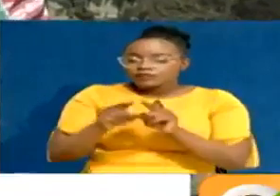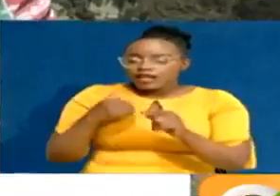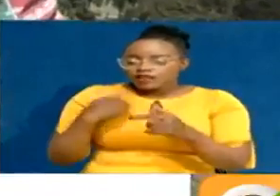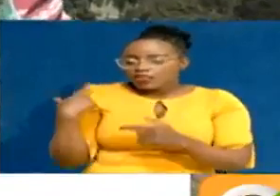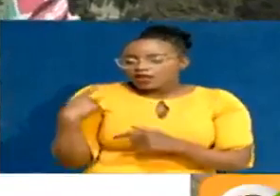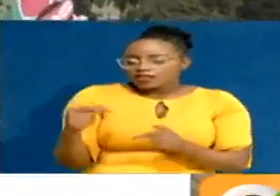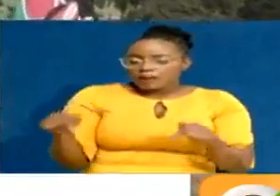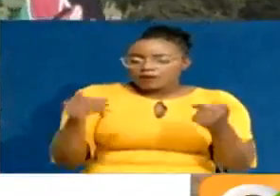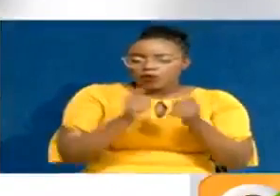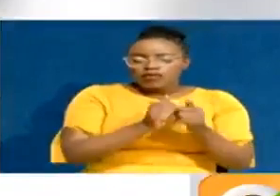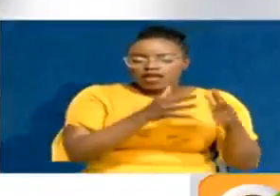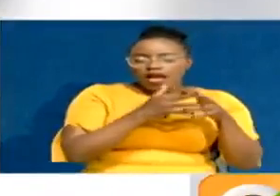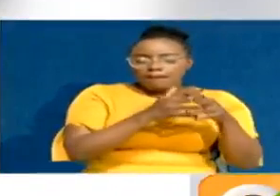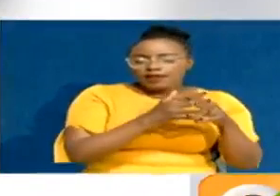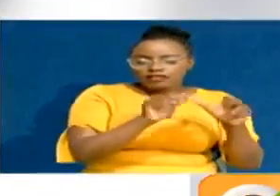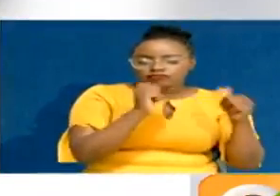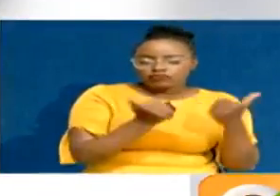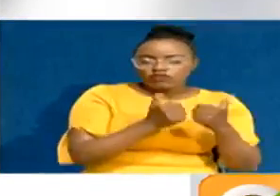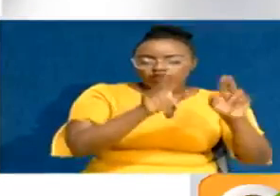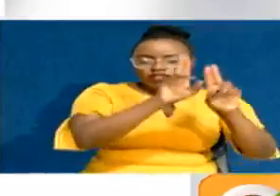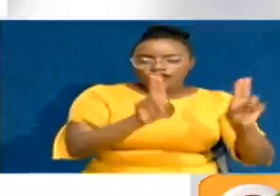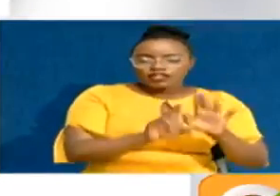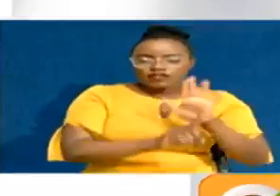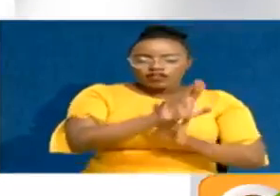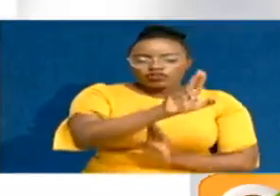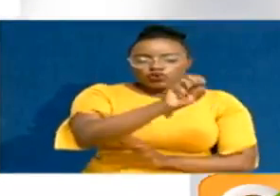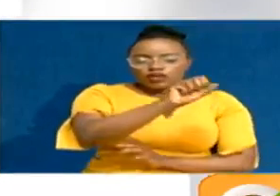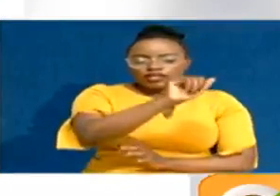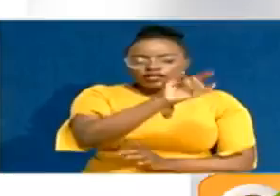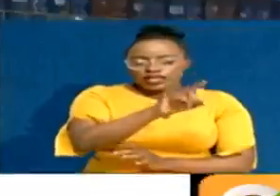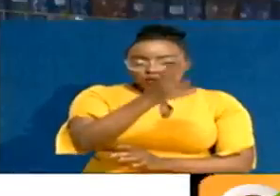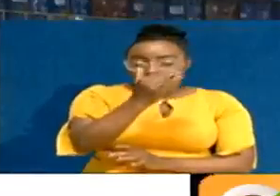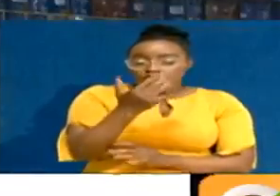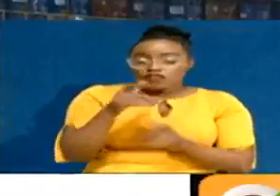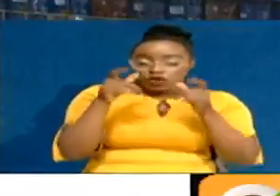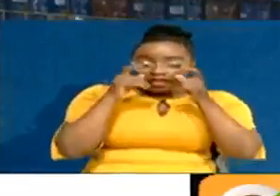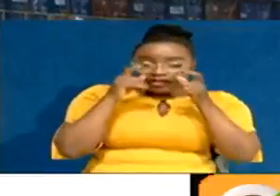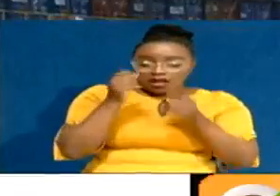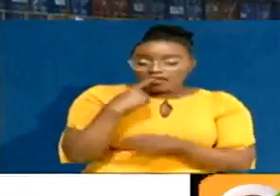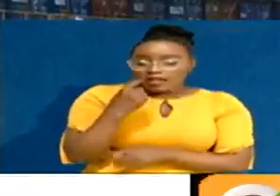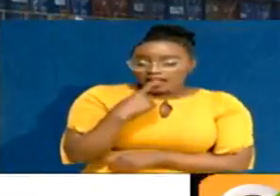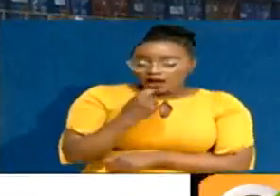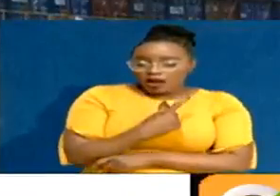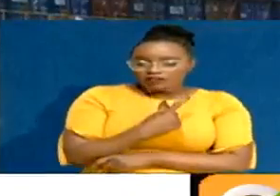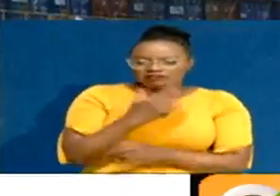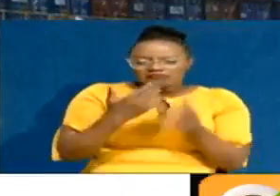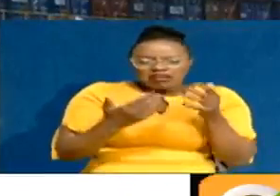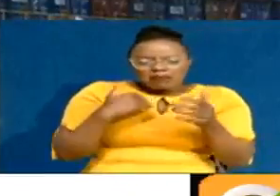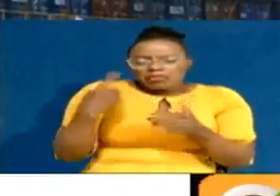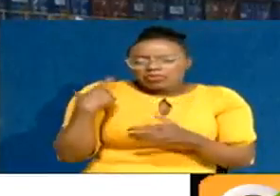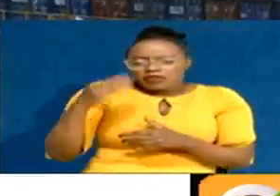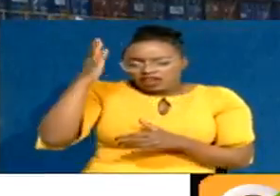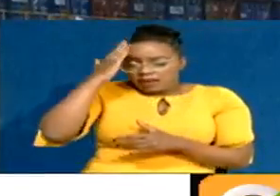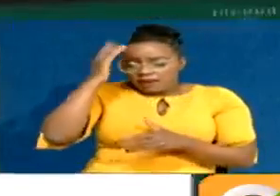Kenyan government and the United States Agency for International Development, USAID, over HIV AIDS drugs in the country, perhaps the